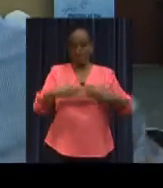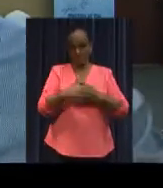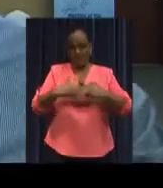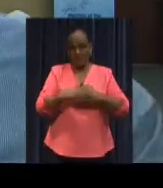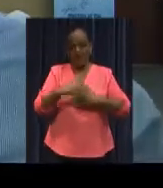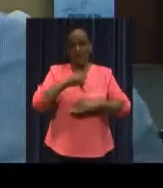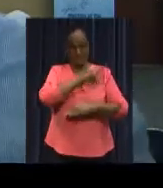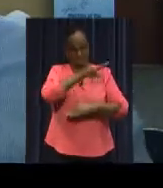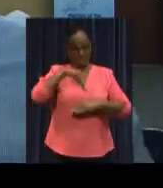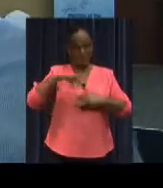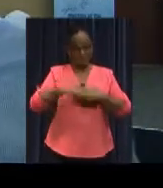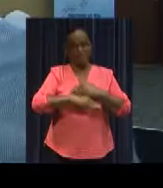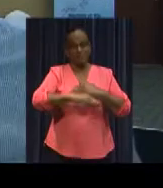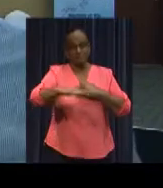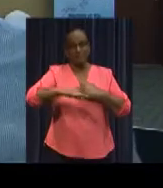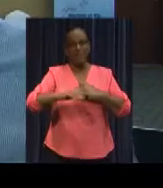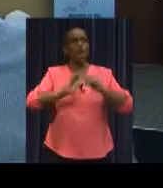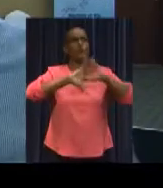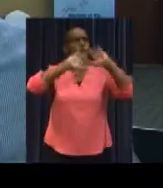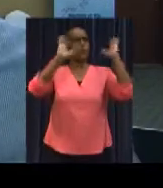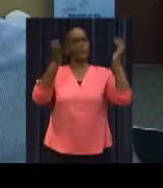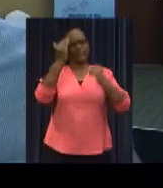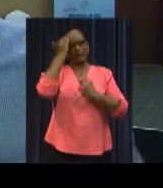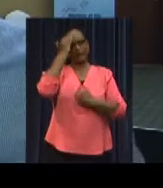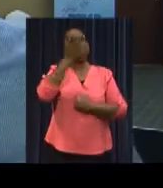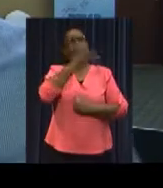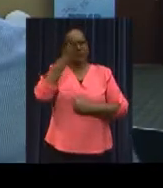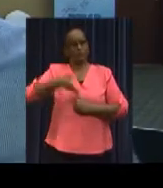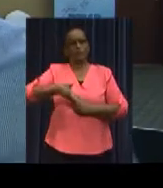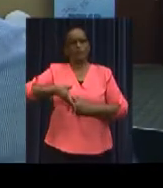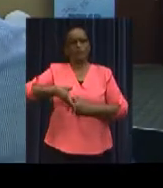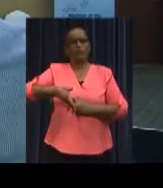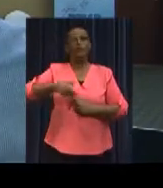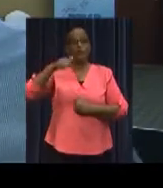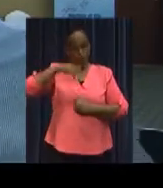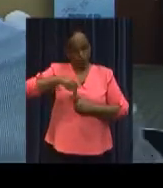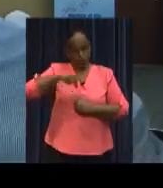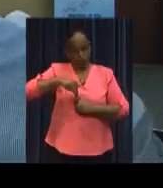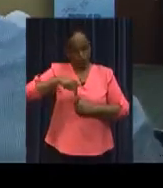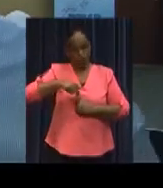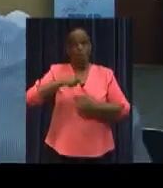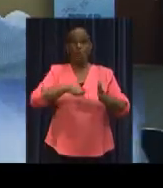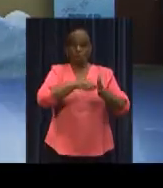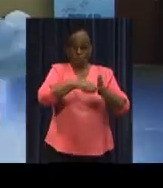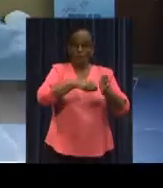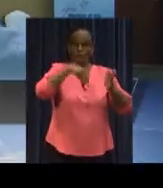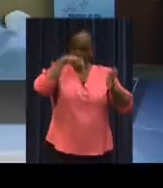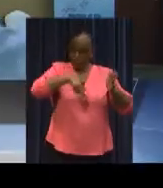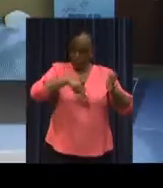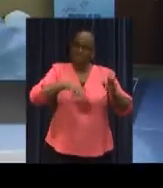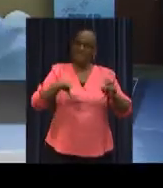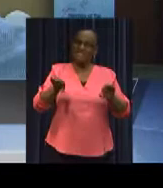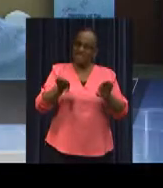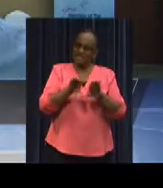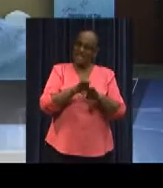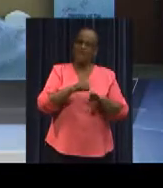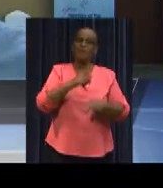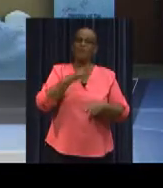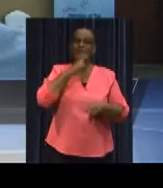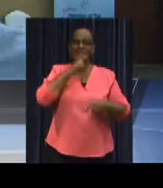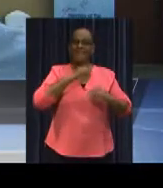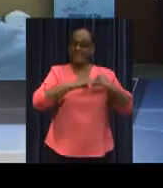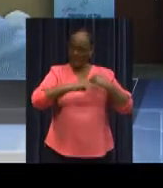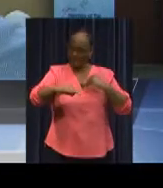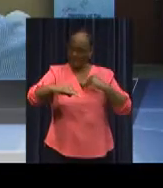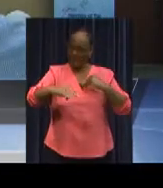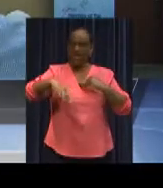our country gets more publicity worldwide. Thus, there is now a project going on with England,